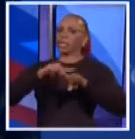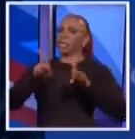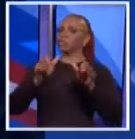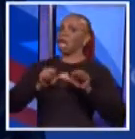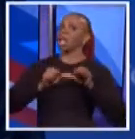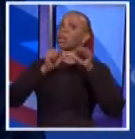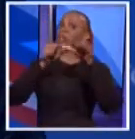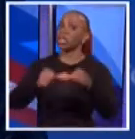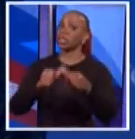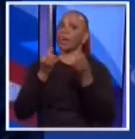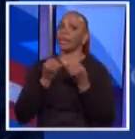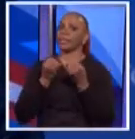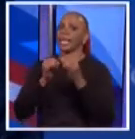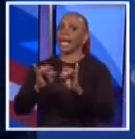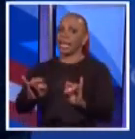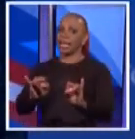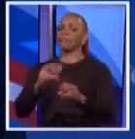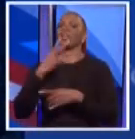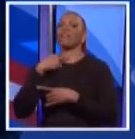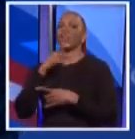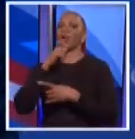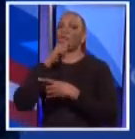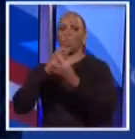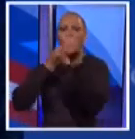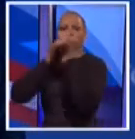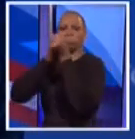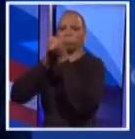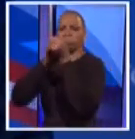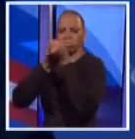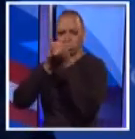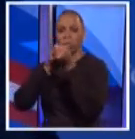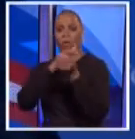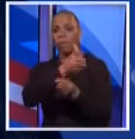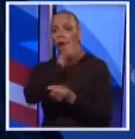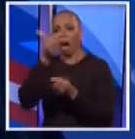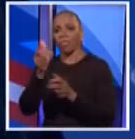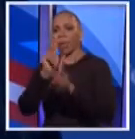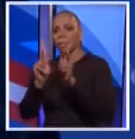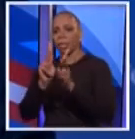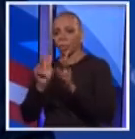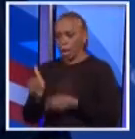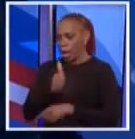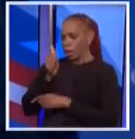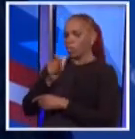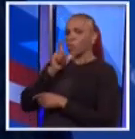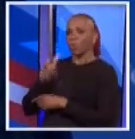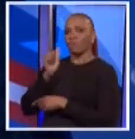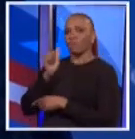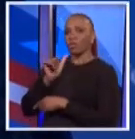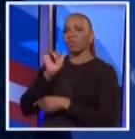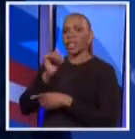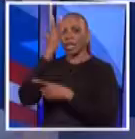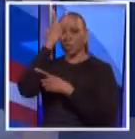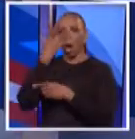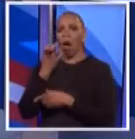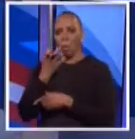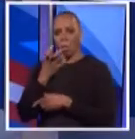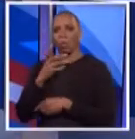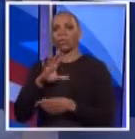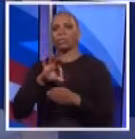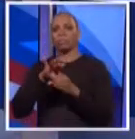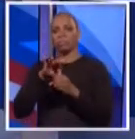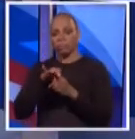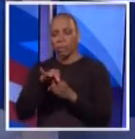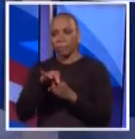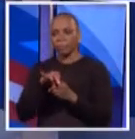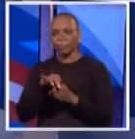as an independent voice who will stand up and fight for them when others have not been willing to do so. That's why I'm seeking this question. Mr. Spitzer, though, don't